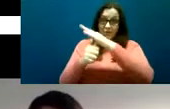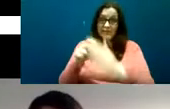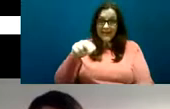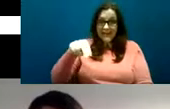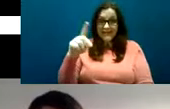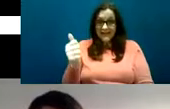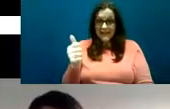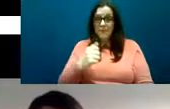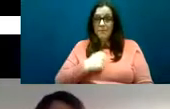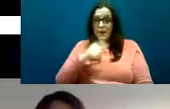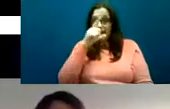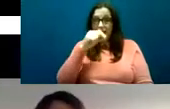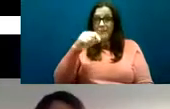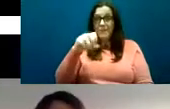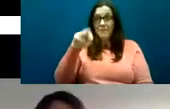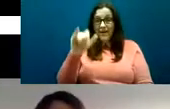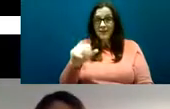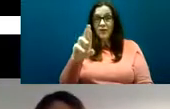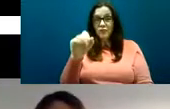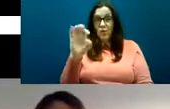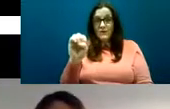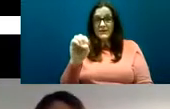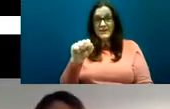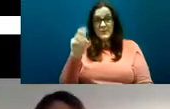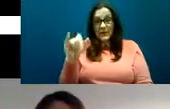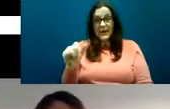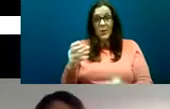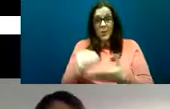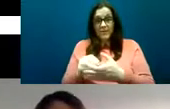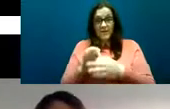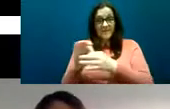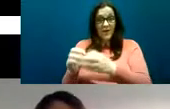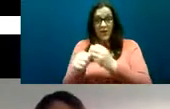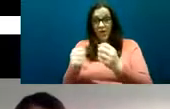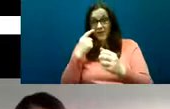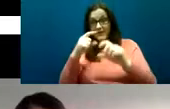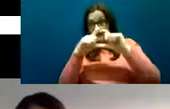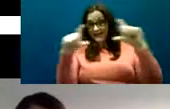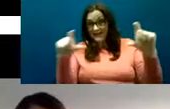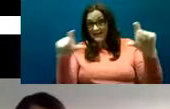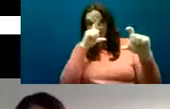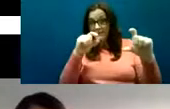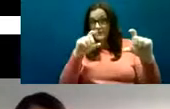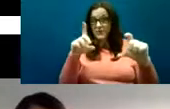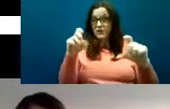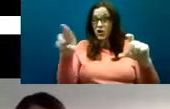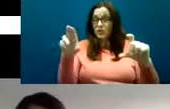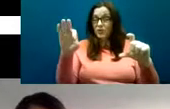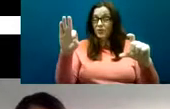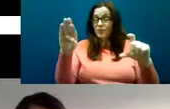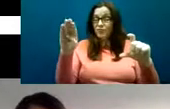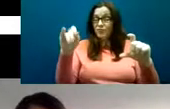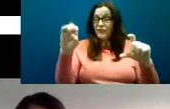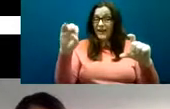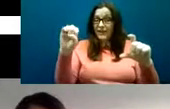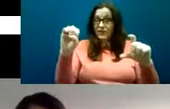research with my colleague Dr. Breege Casey at DCU and also with Dr. Andrew Boyleson who's also from the